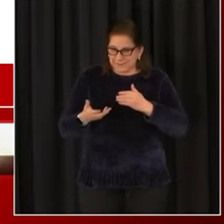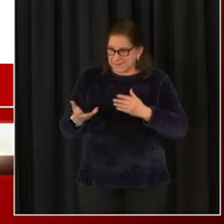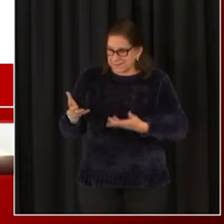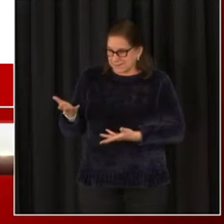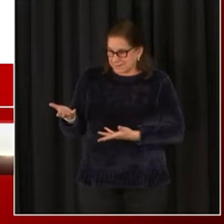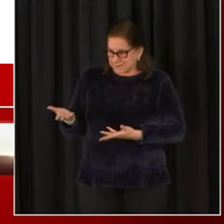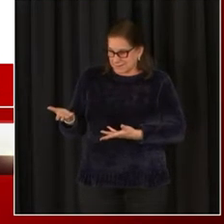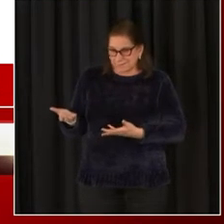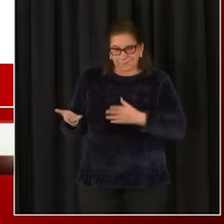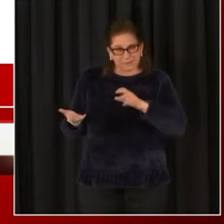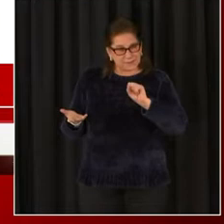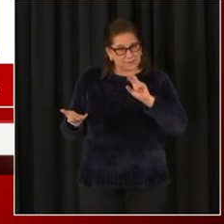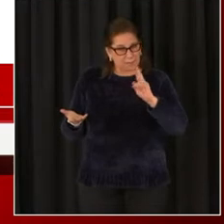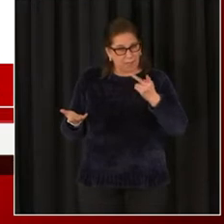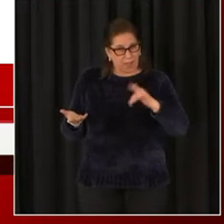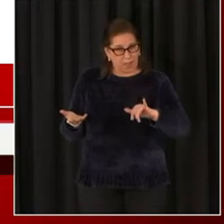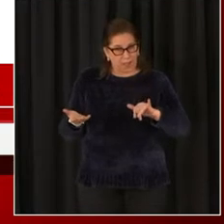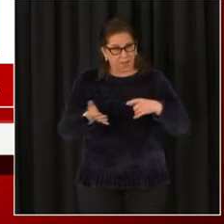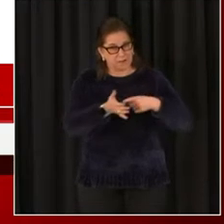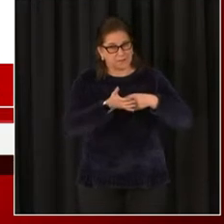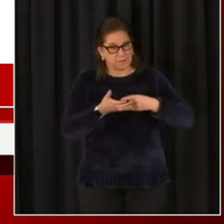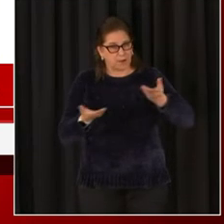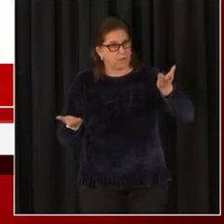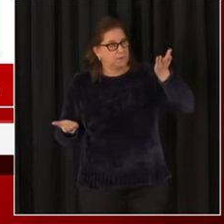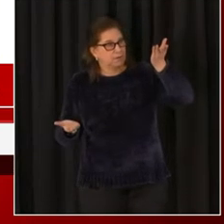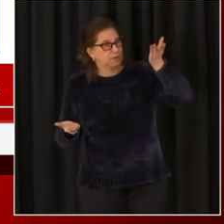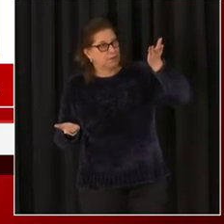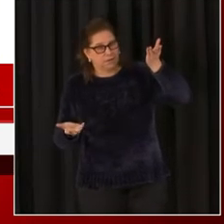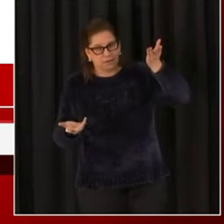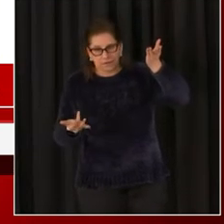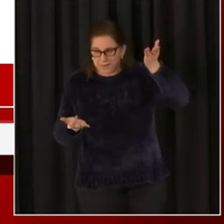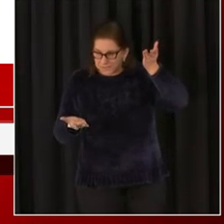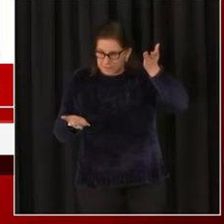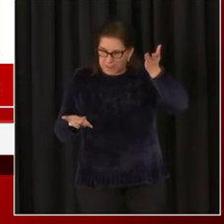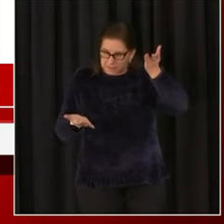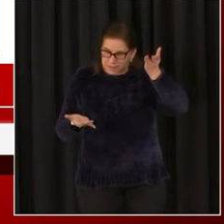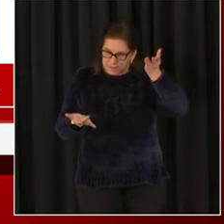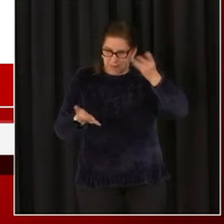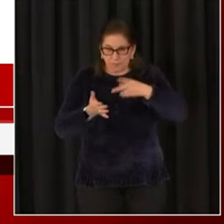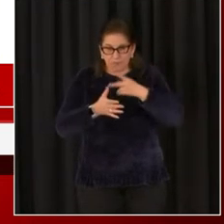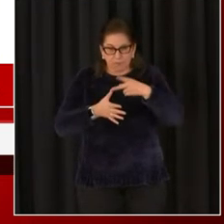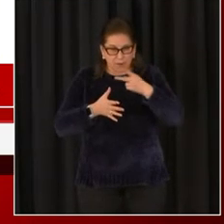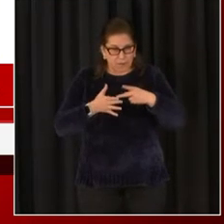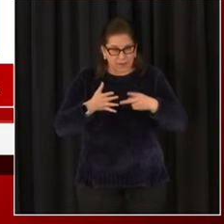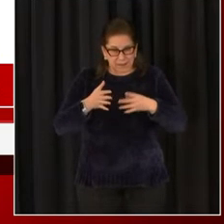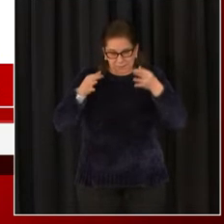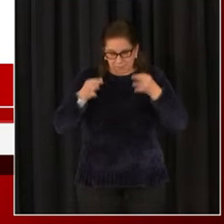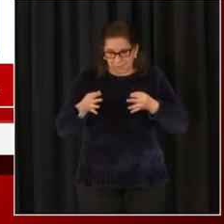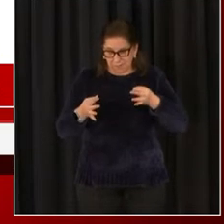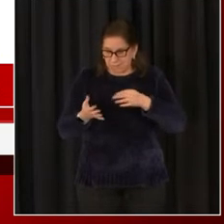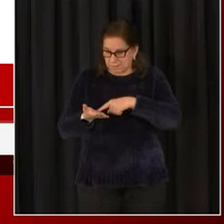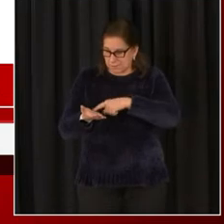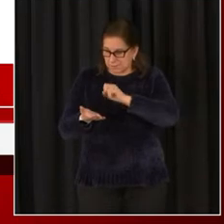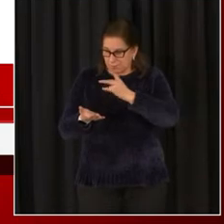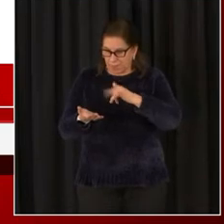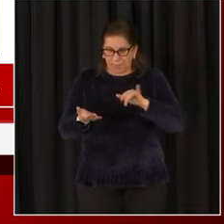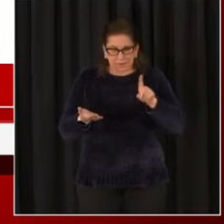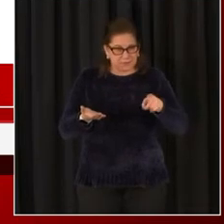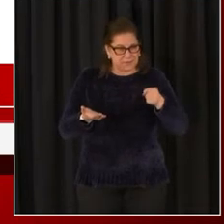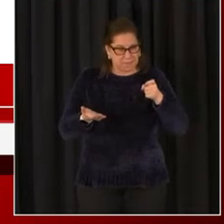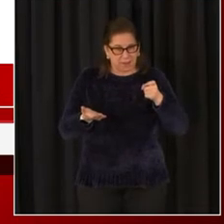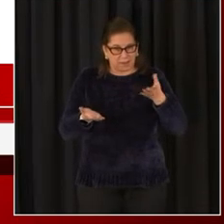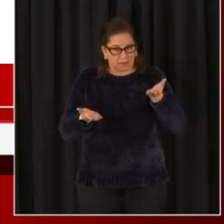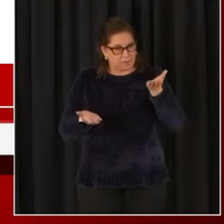fast as we can with the vaccine that's available. Our plan is still to prioritize